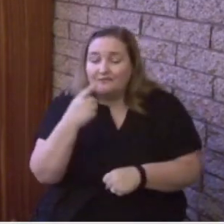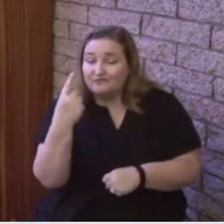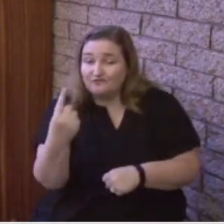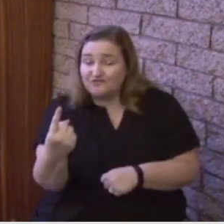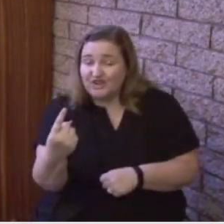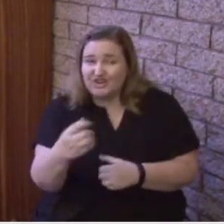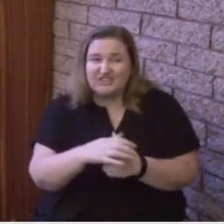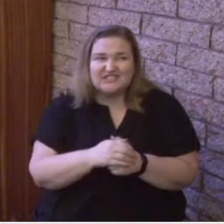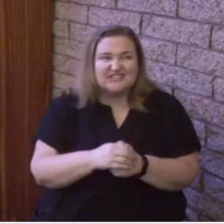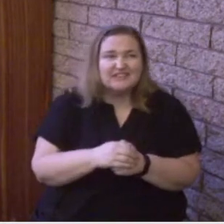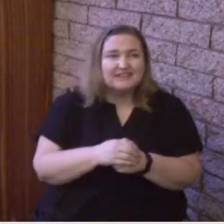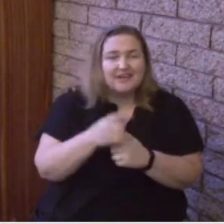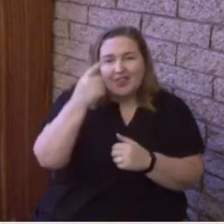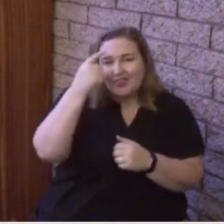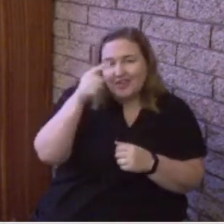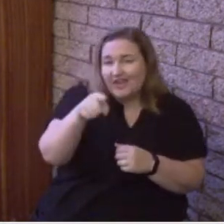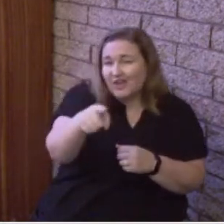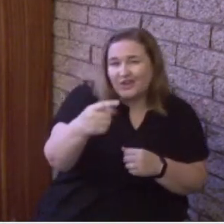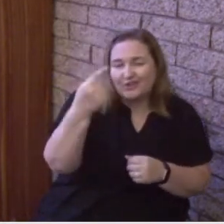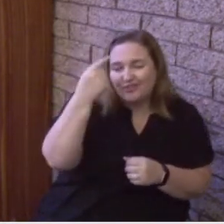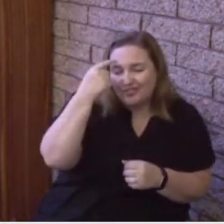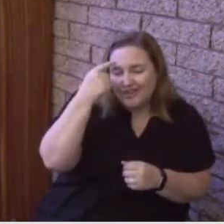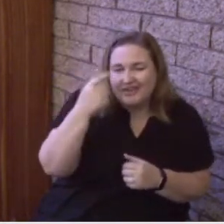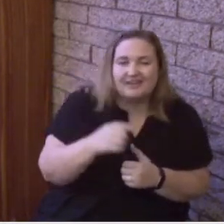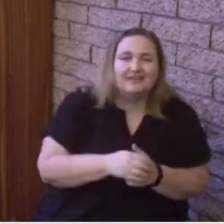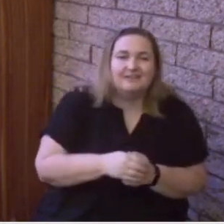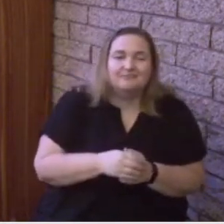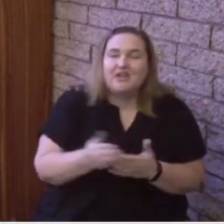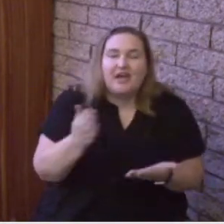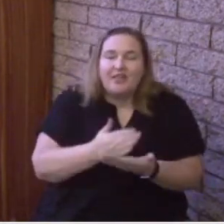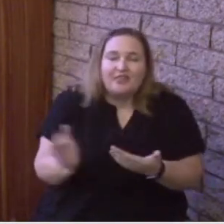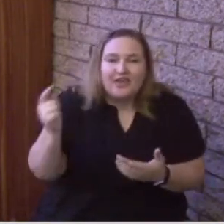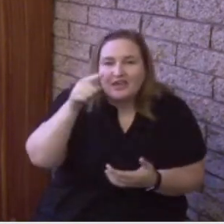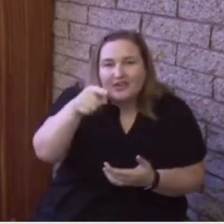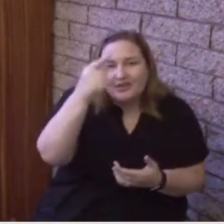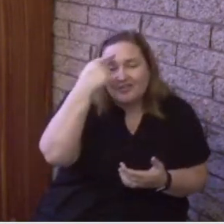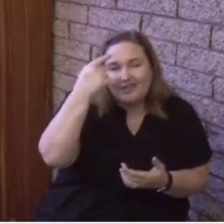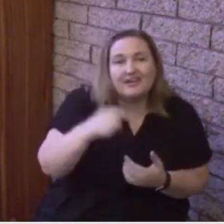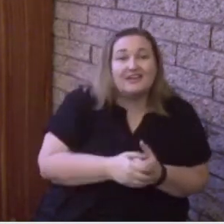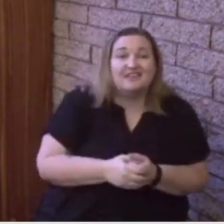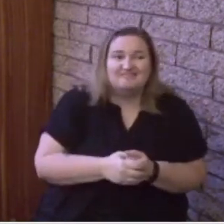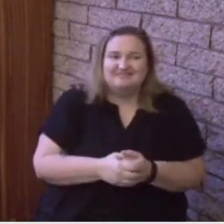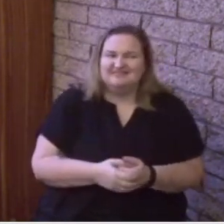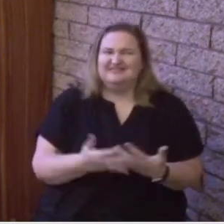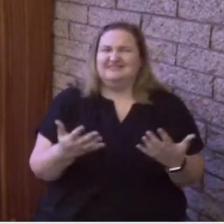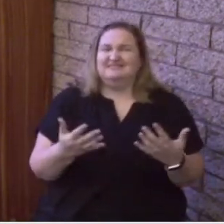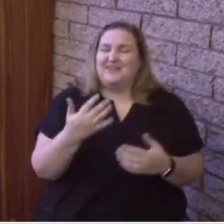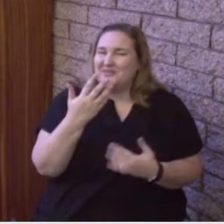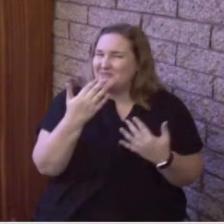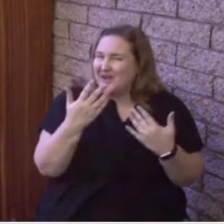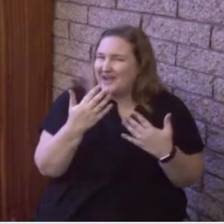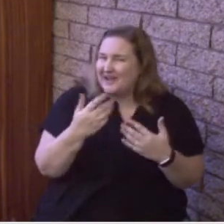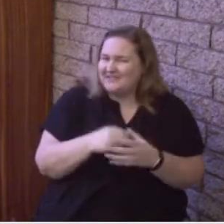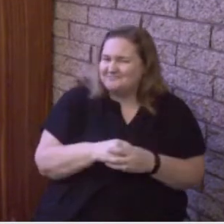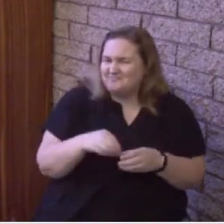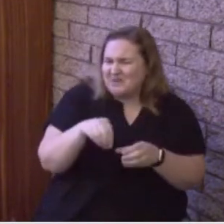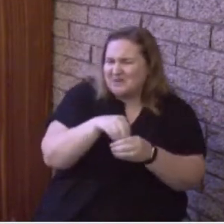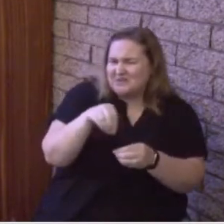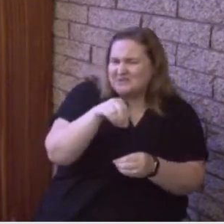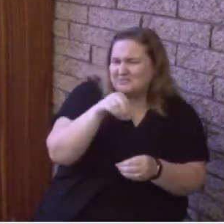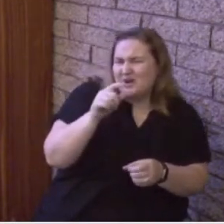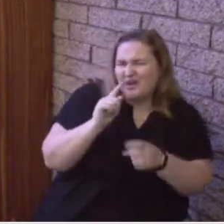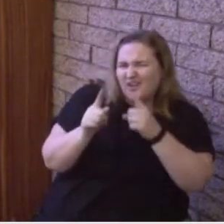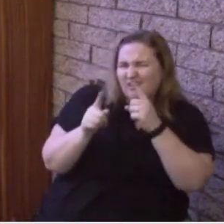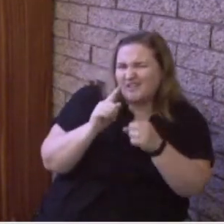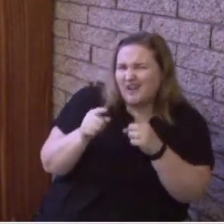explain this to me. A spirit is talking to you, the Holy Spirit, or sometimes we misinterpret this